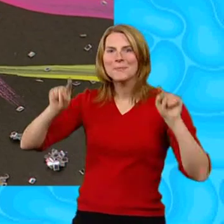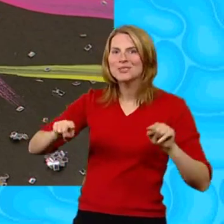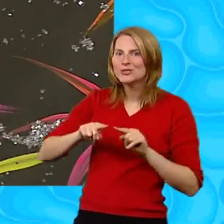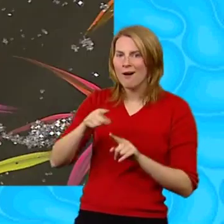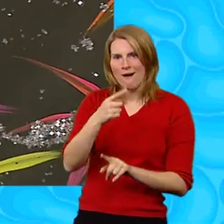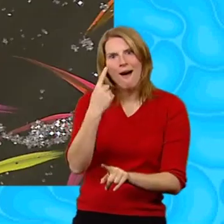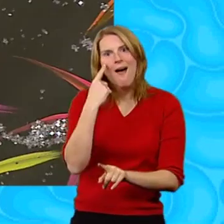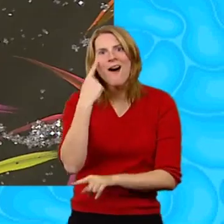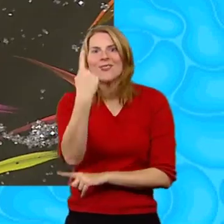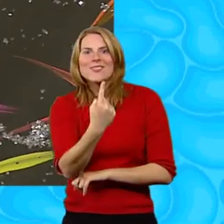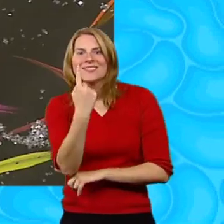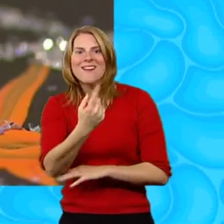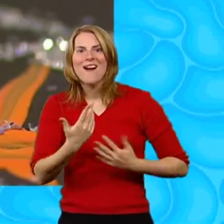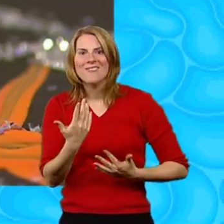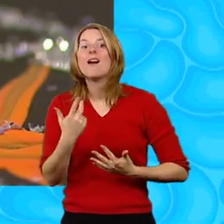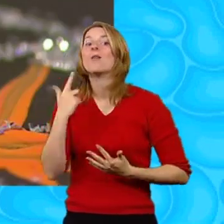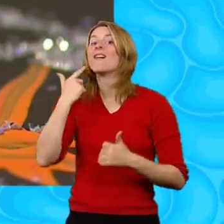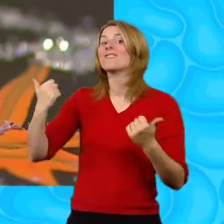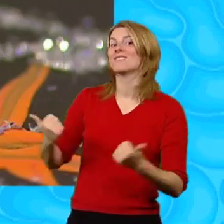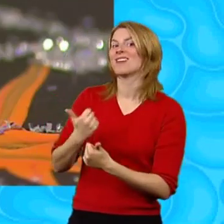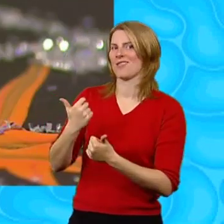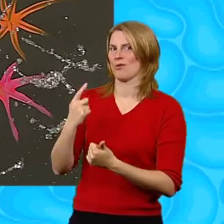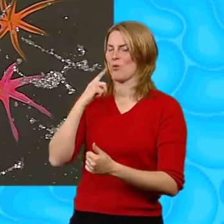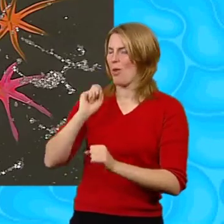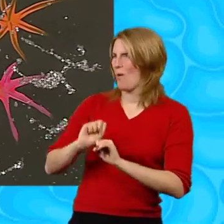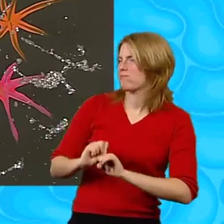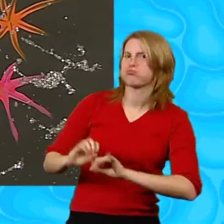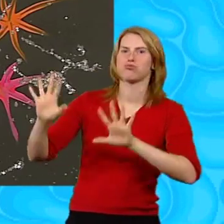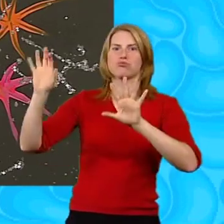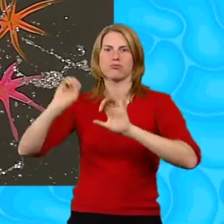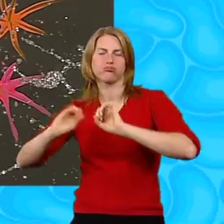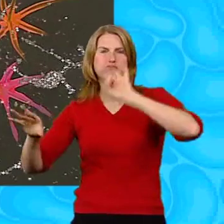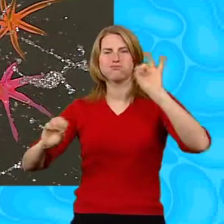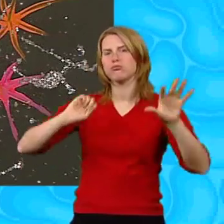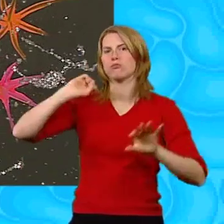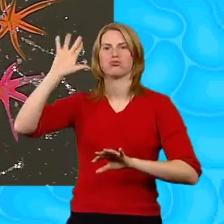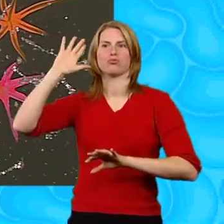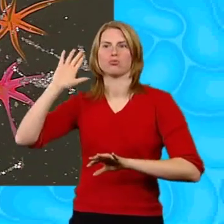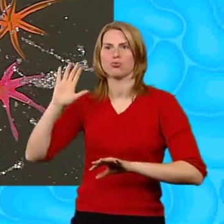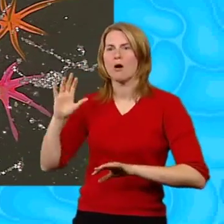try it And when it's all done It looks really explosive Kaboom